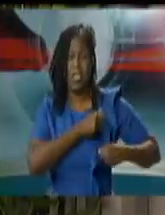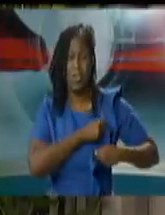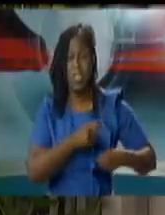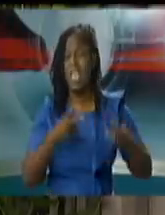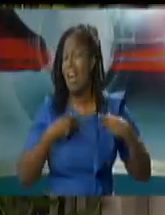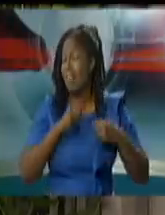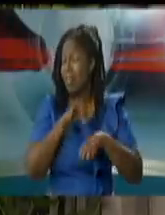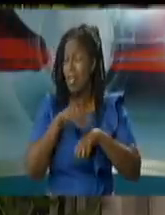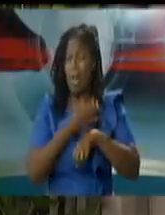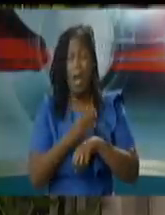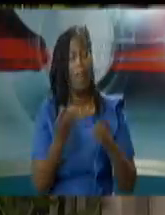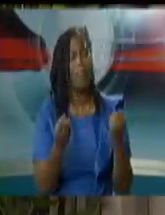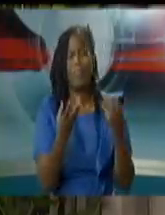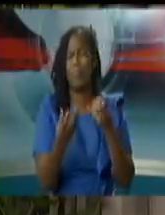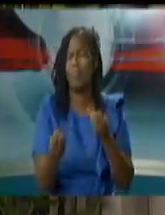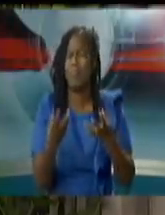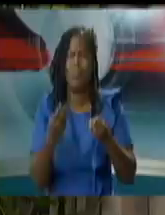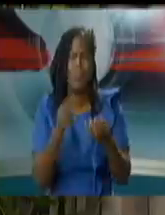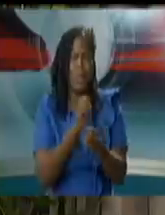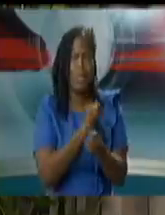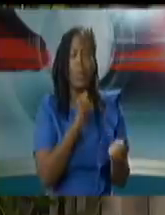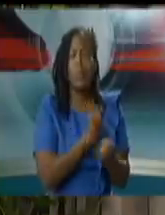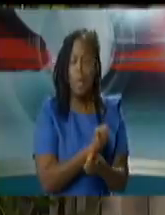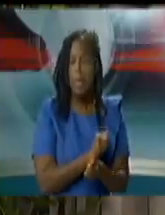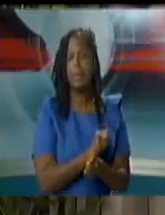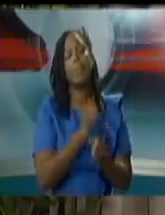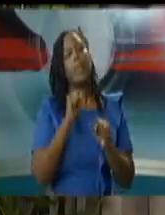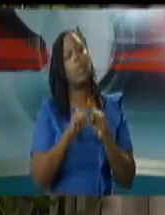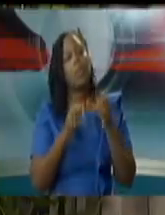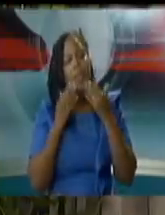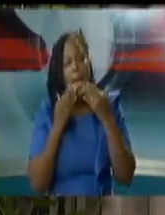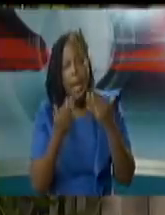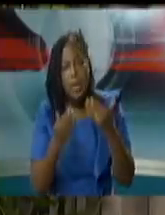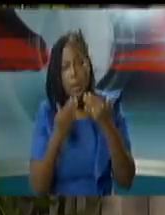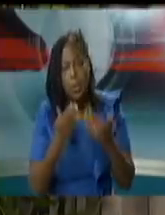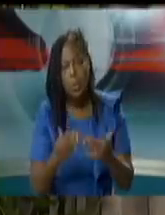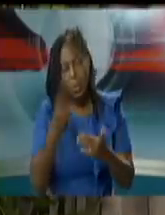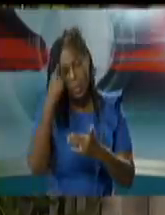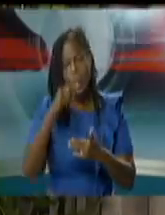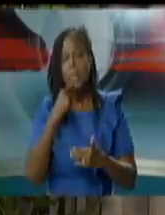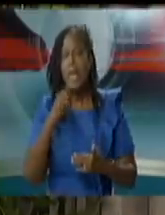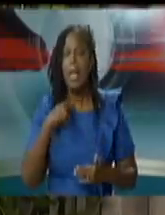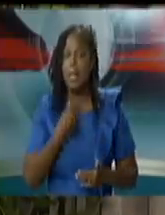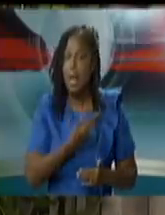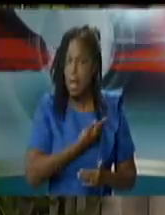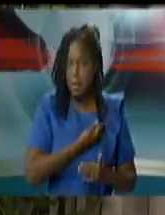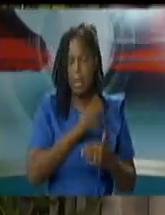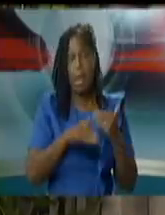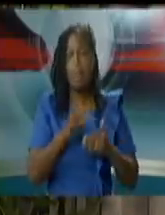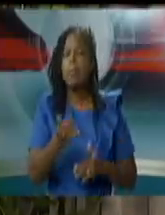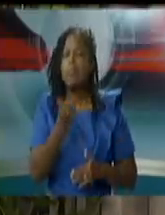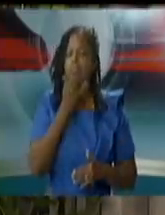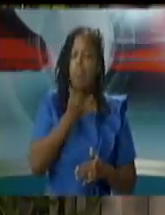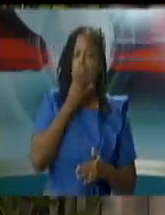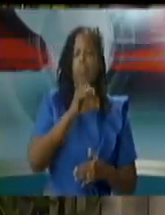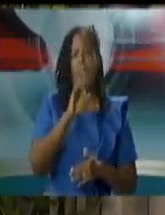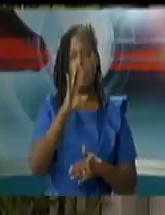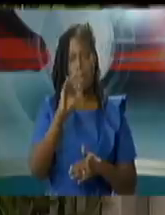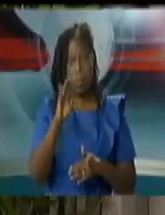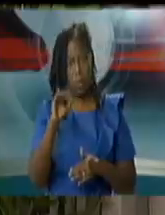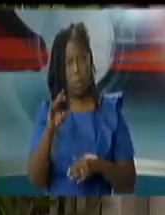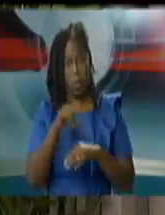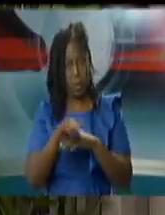lot all at once so thank you for bringing it to our attention as to whether these things appear or not there is a lot of